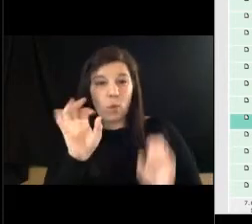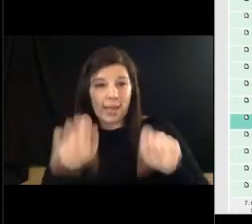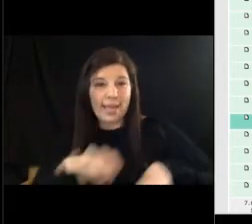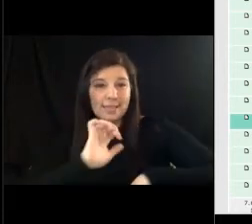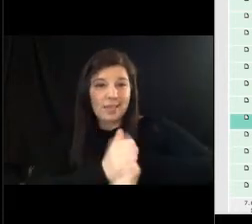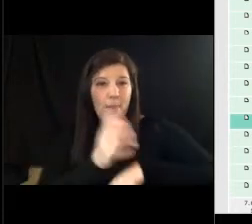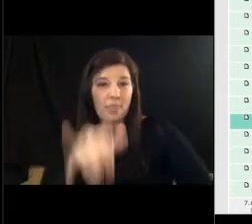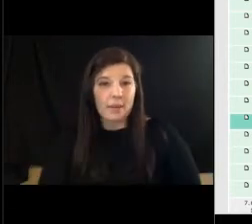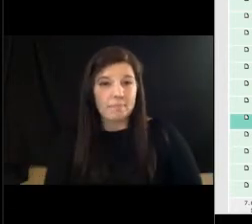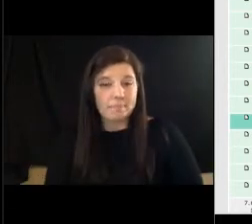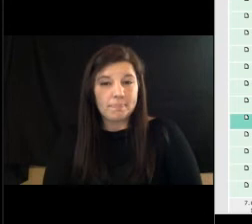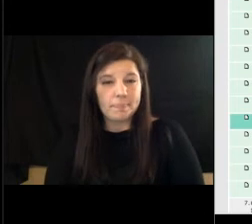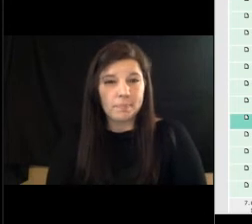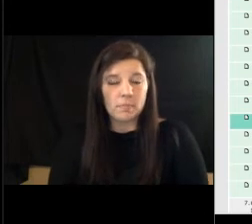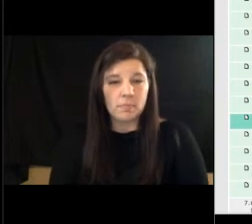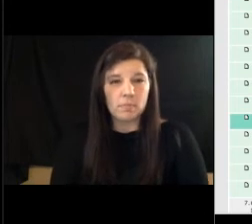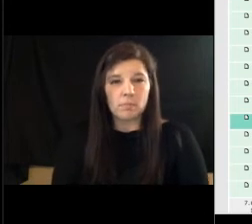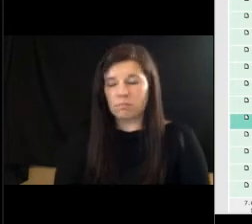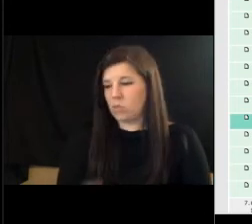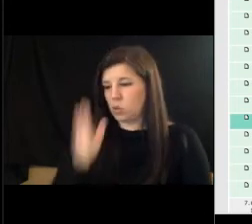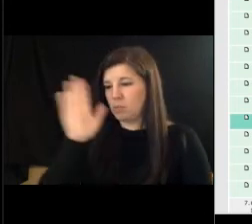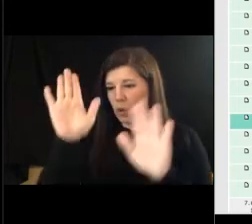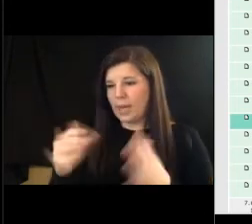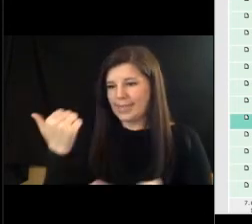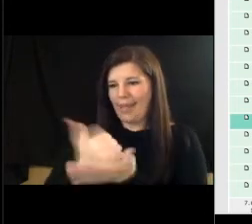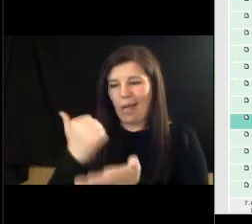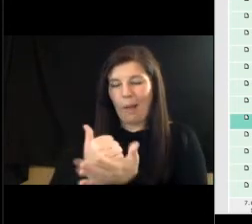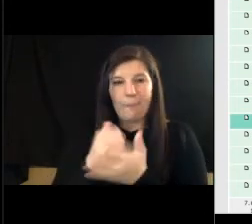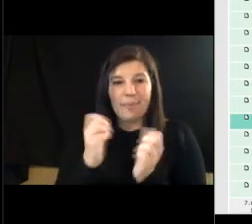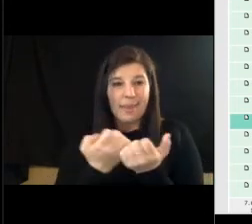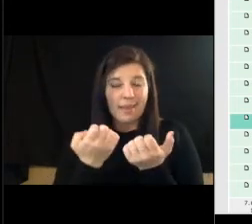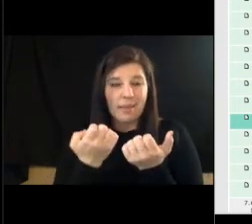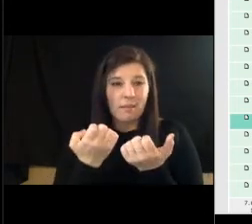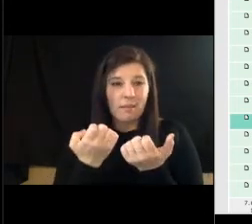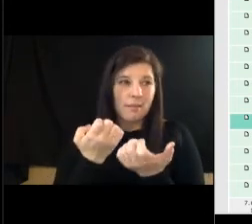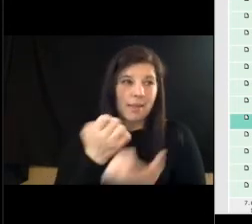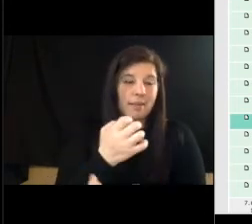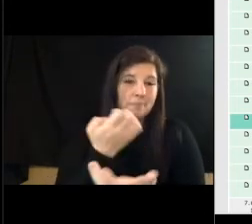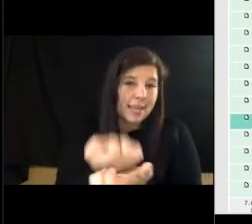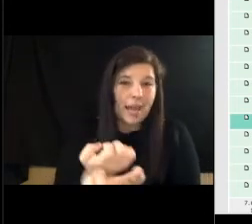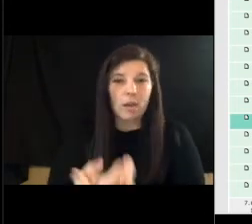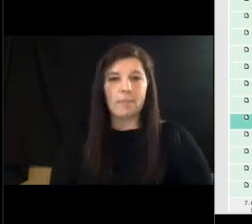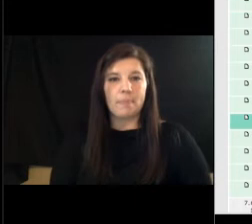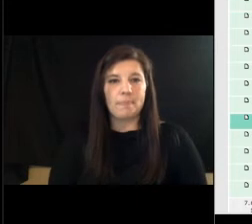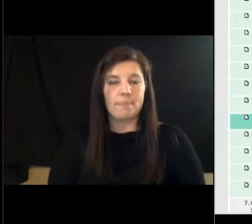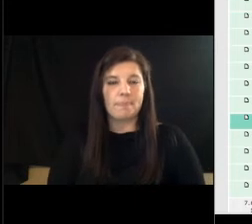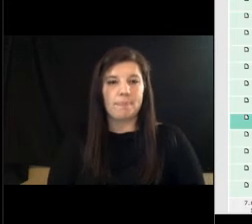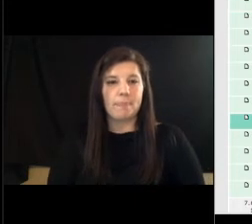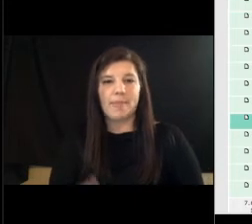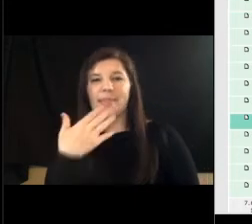maybe something that discuss yeah it'd be great to help the economy here and that's all thank you thank you